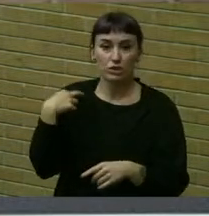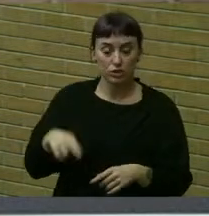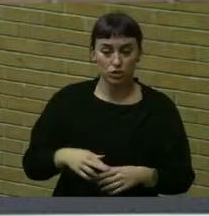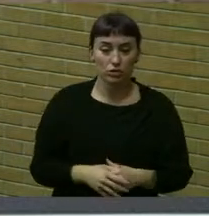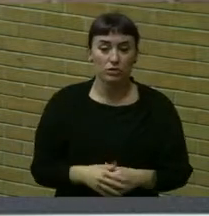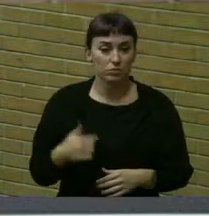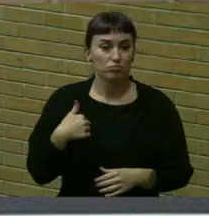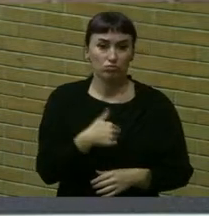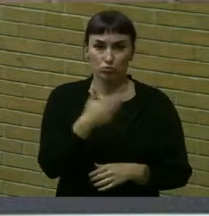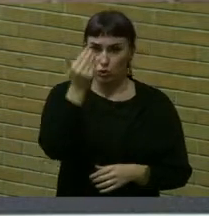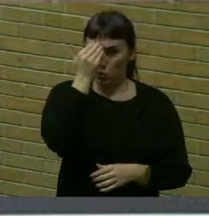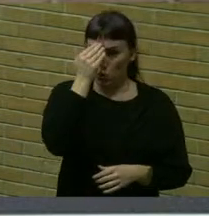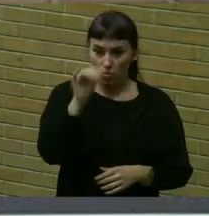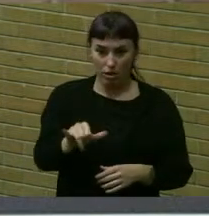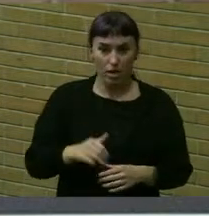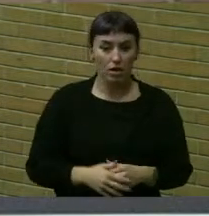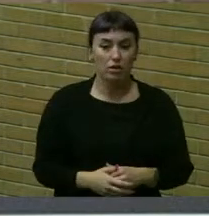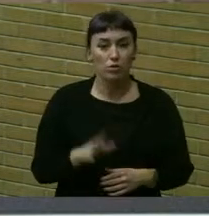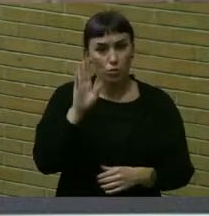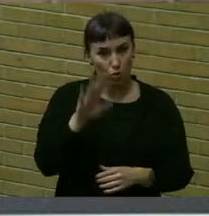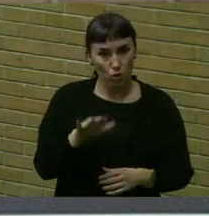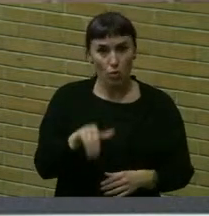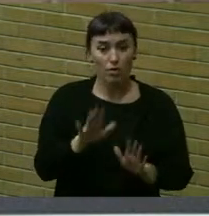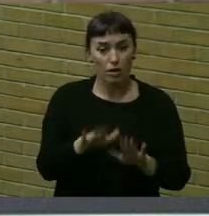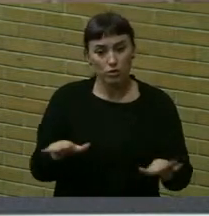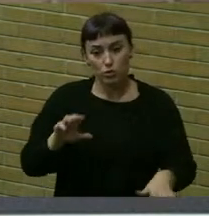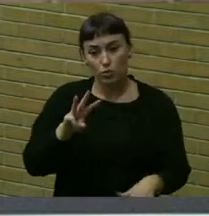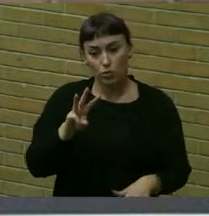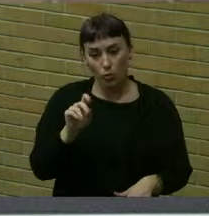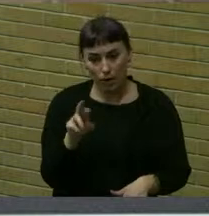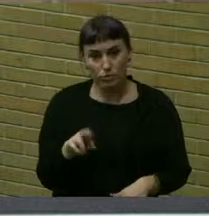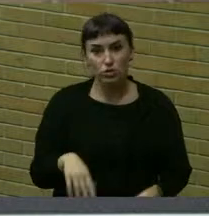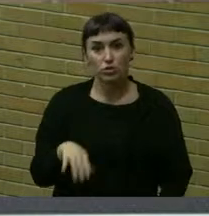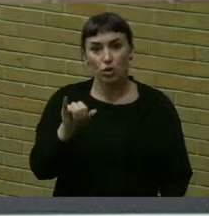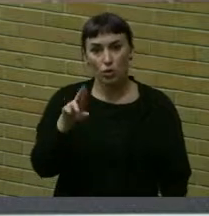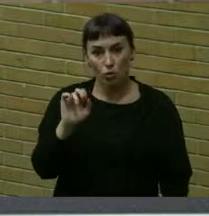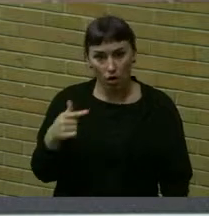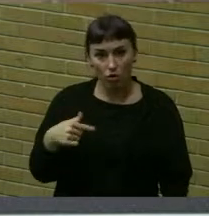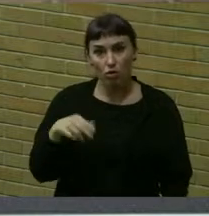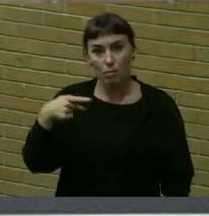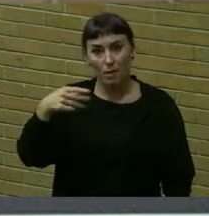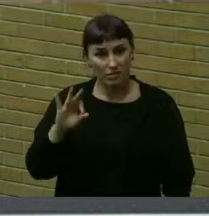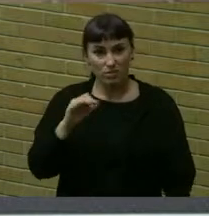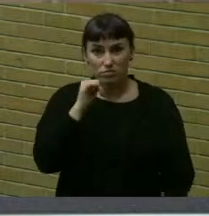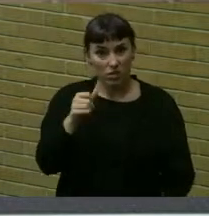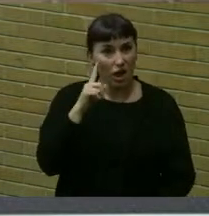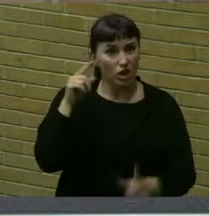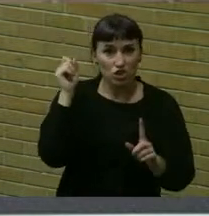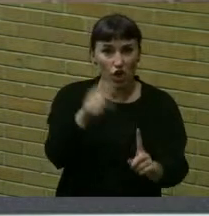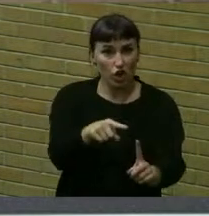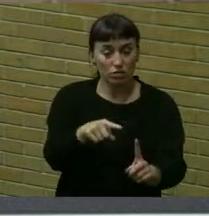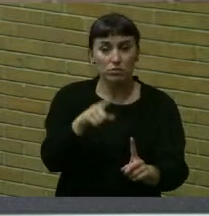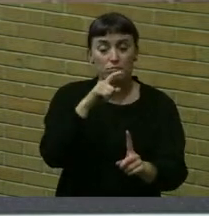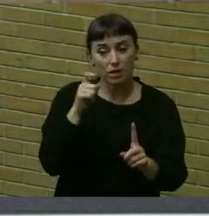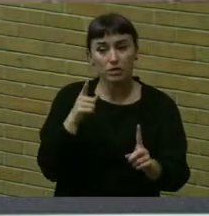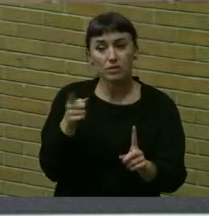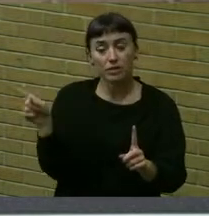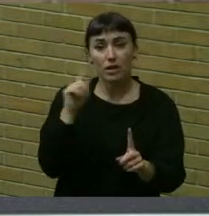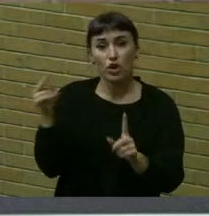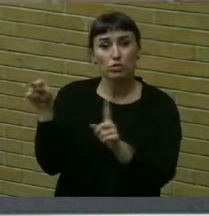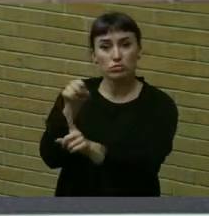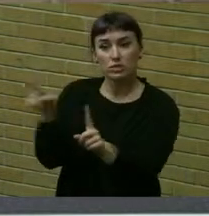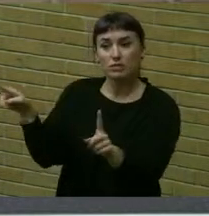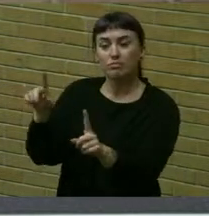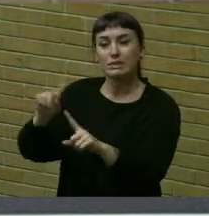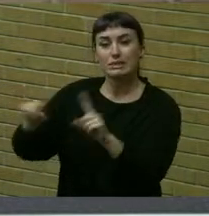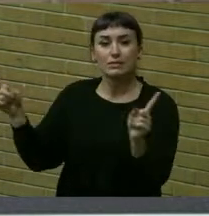We know this. We know that children in Webster, Irondequoit, Penfield, they're not being targeted because they are perceived to be